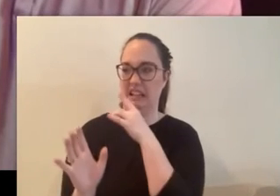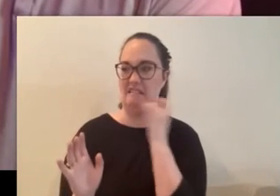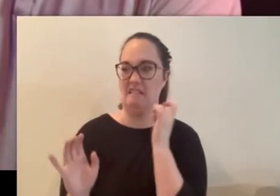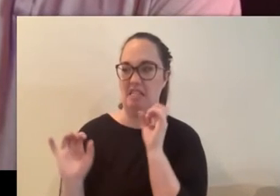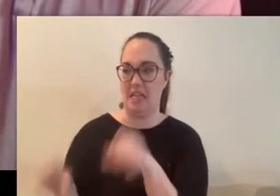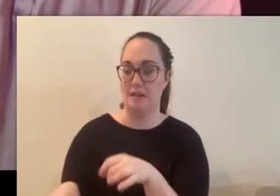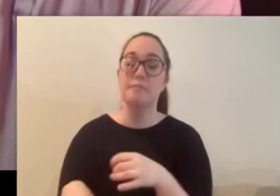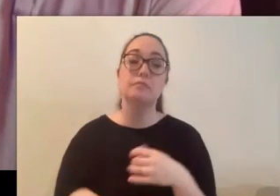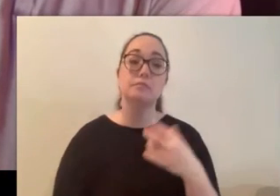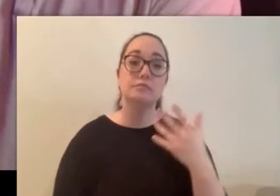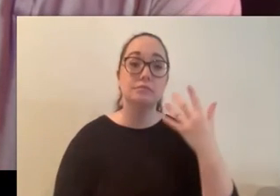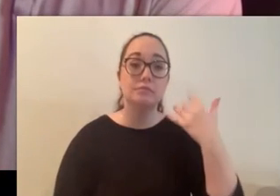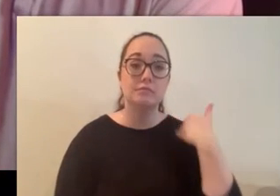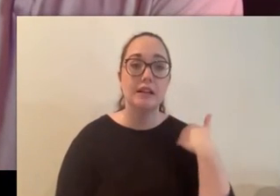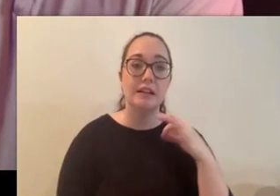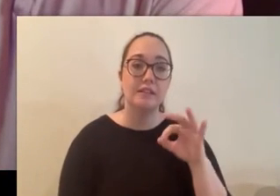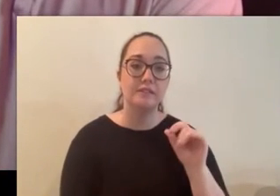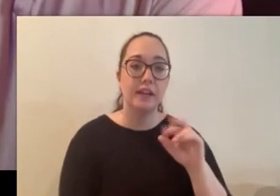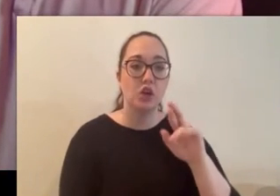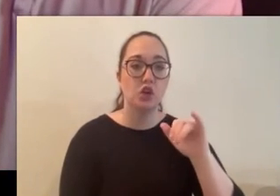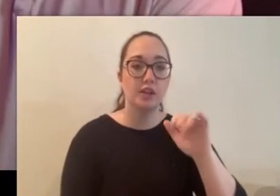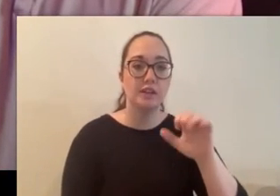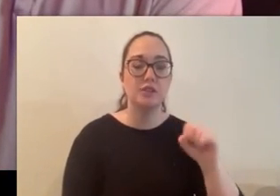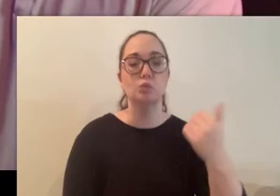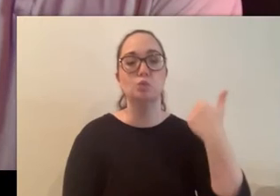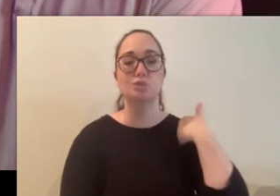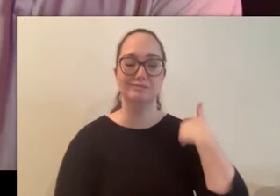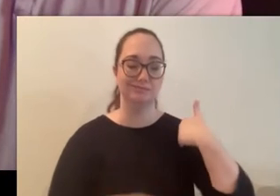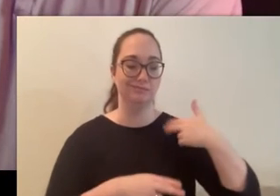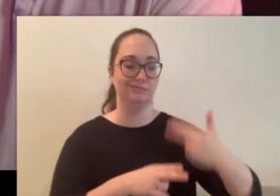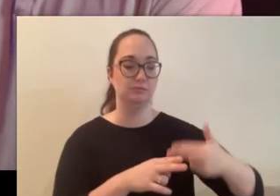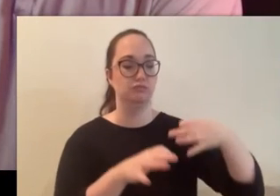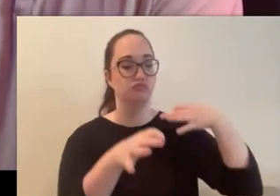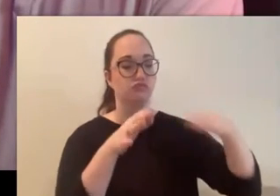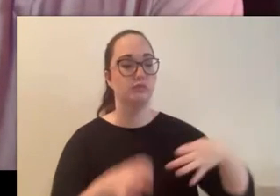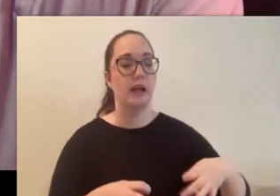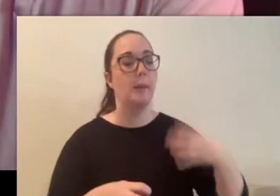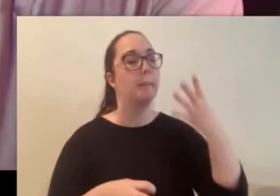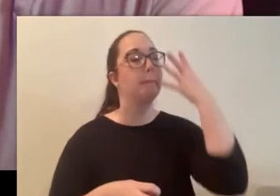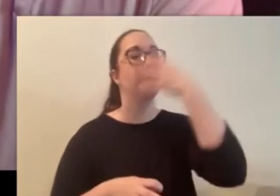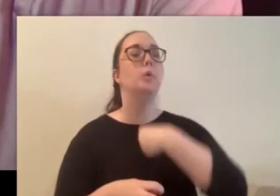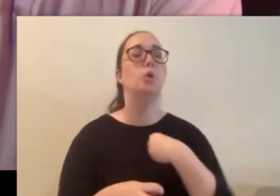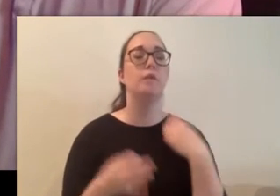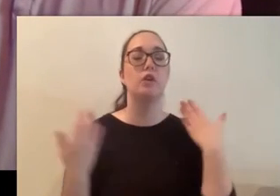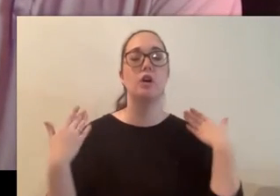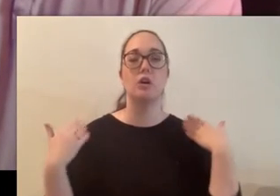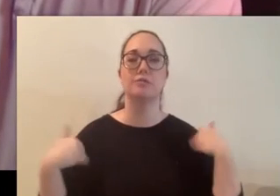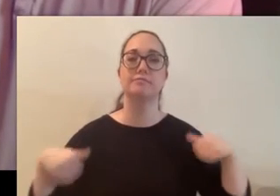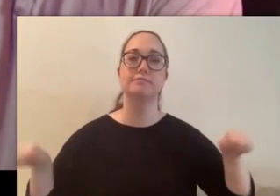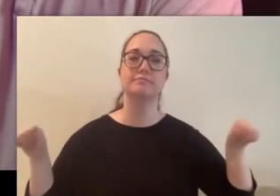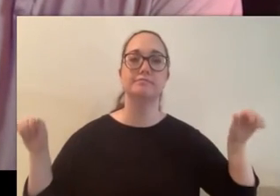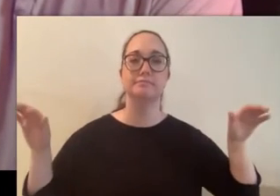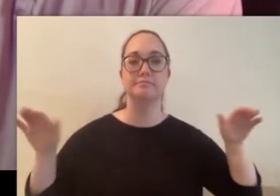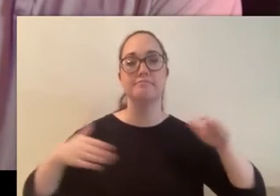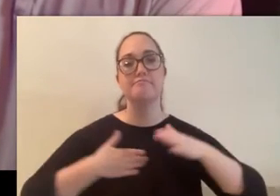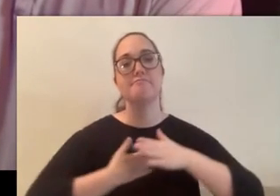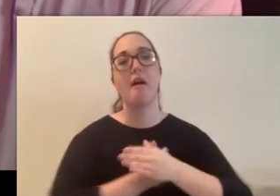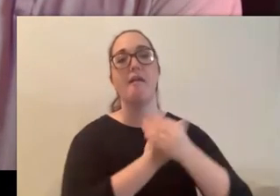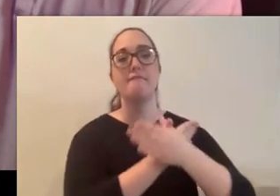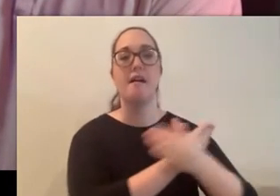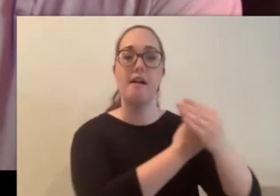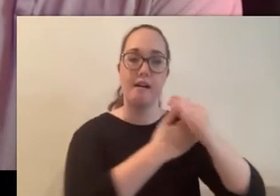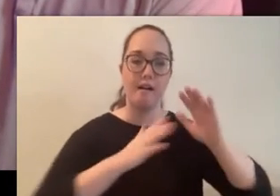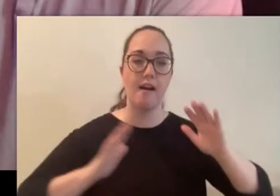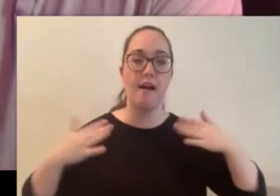beautiful feminine looking fairies that tend to have the wings of a butterfly or flying appendages of some sort while